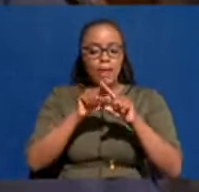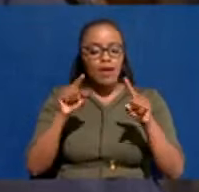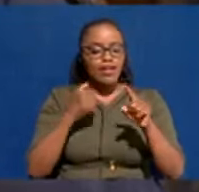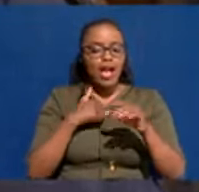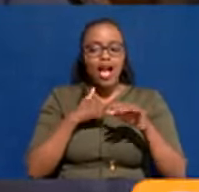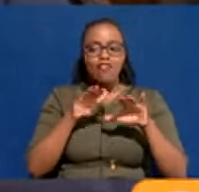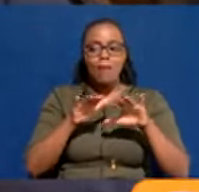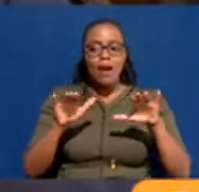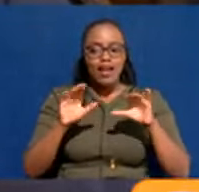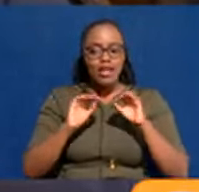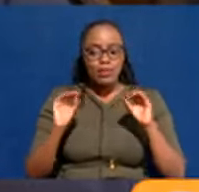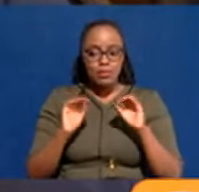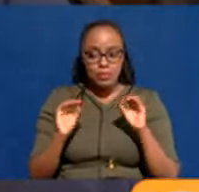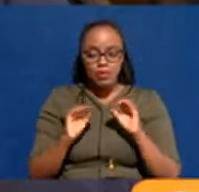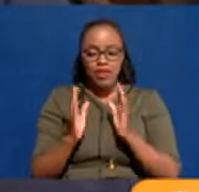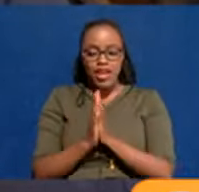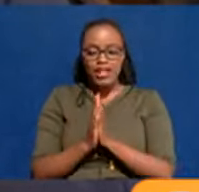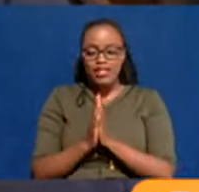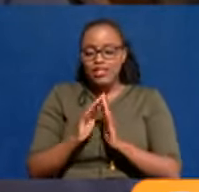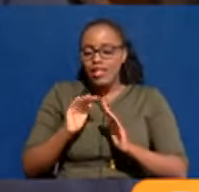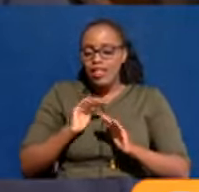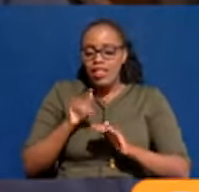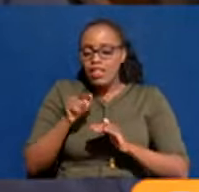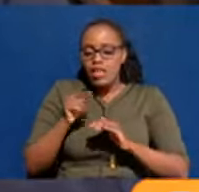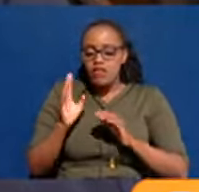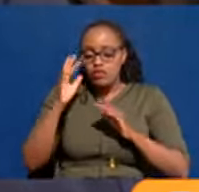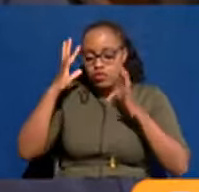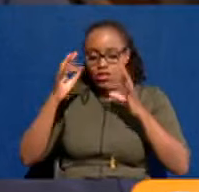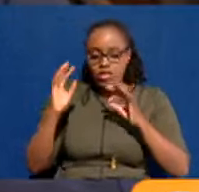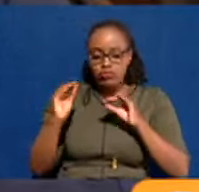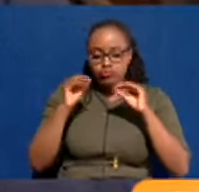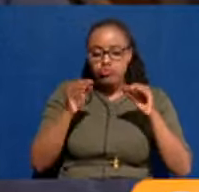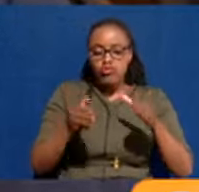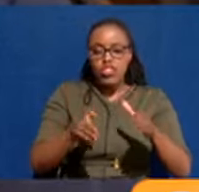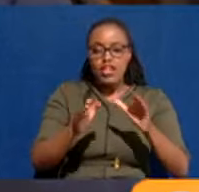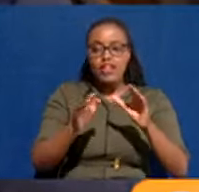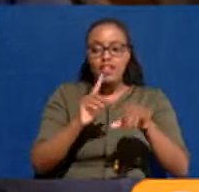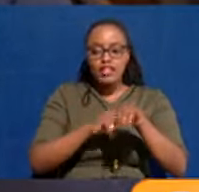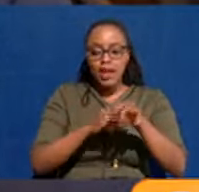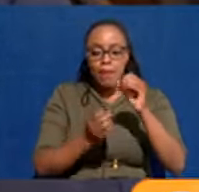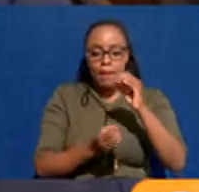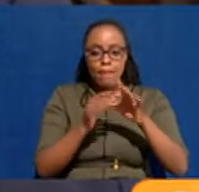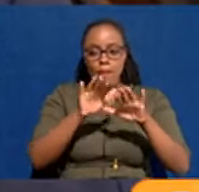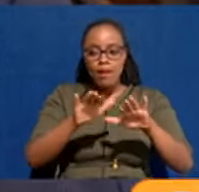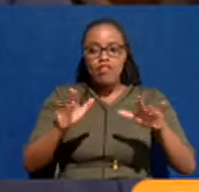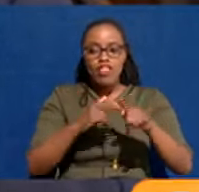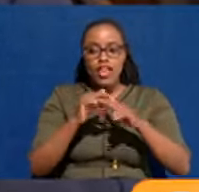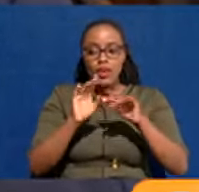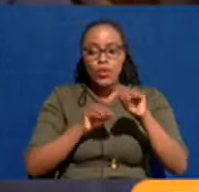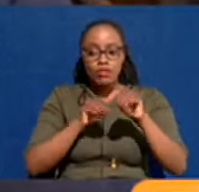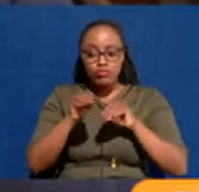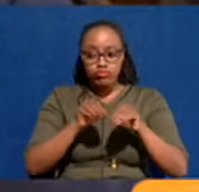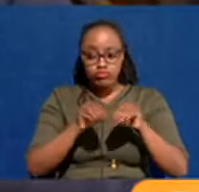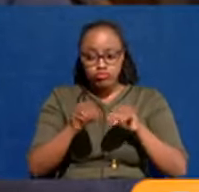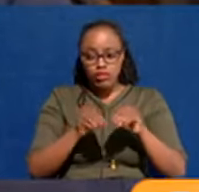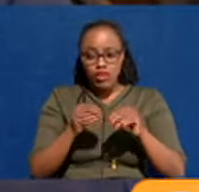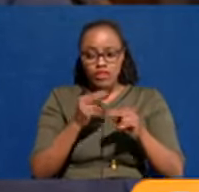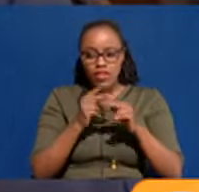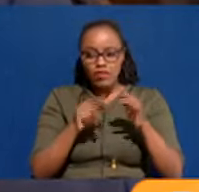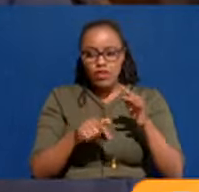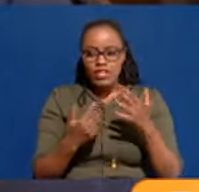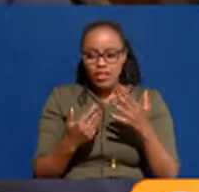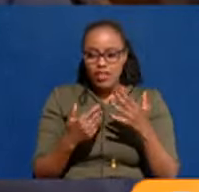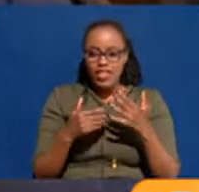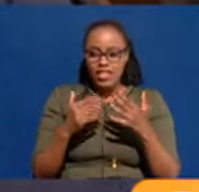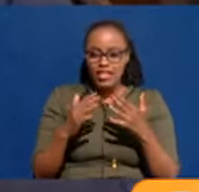trade, so naturally they can filter off into their streets. So once we put up these markets and then we develop the – I won't call them back streets